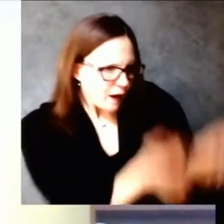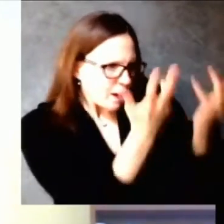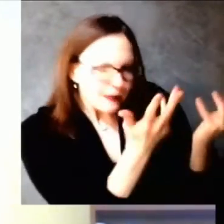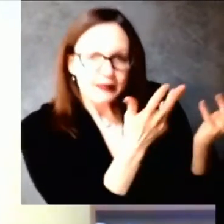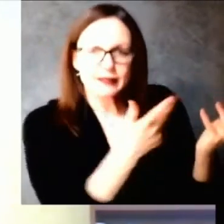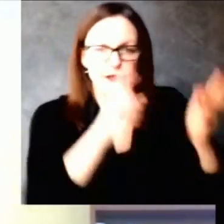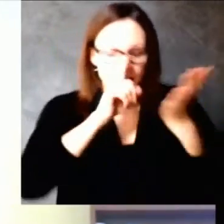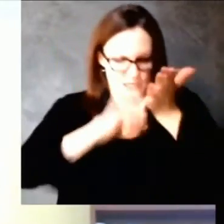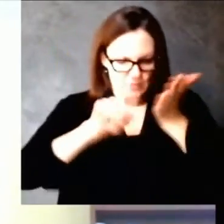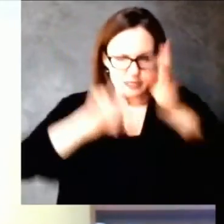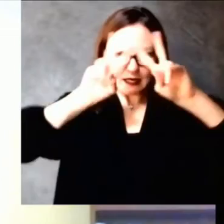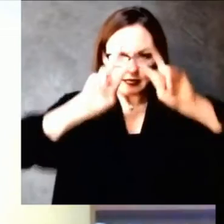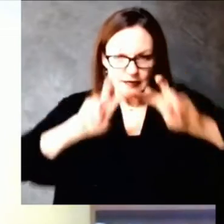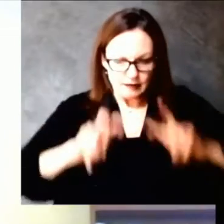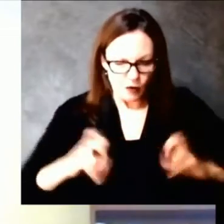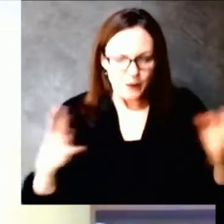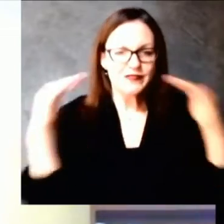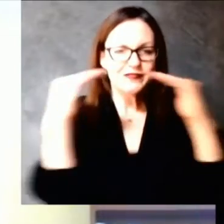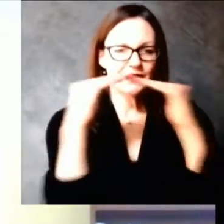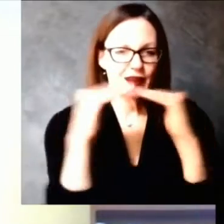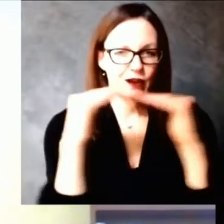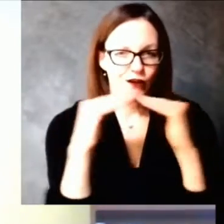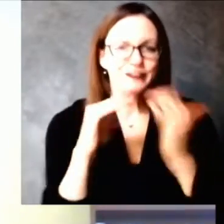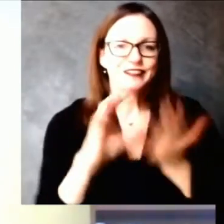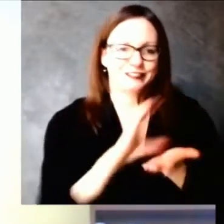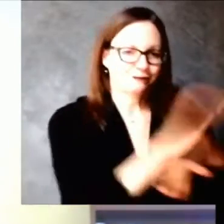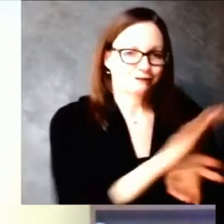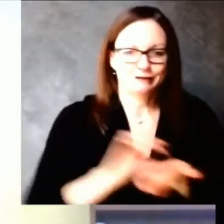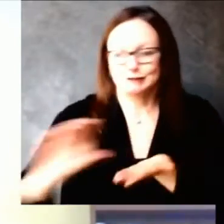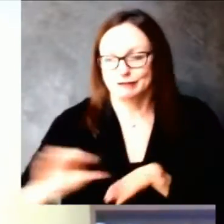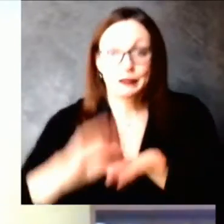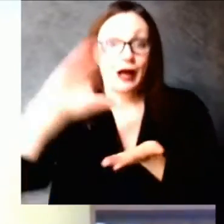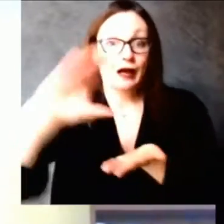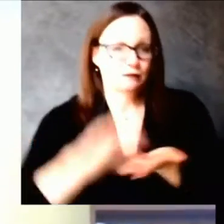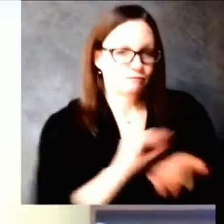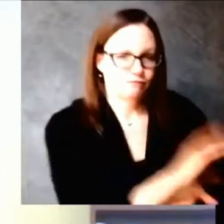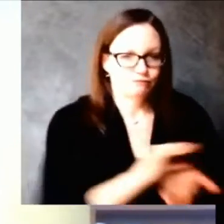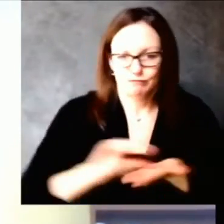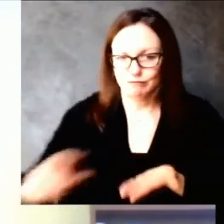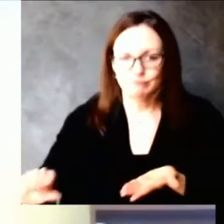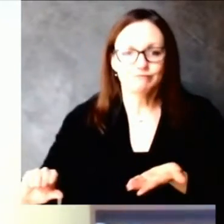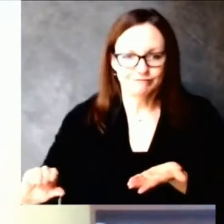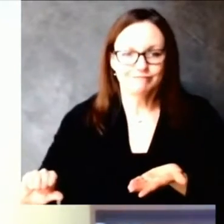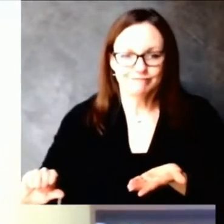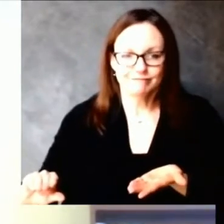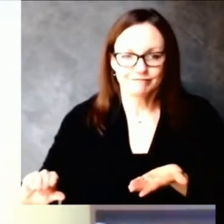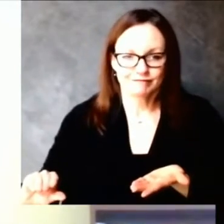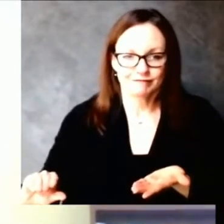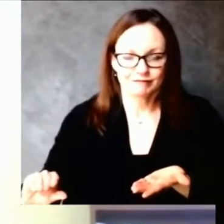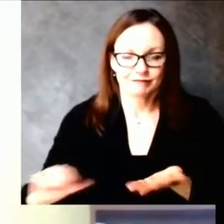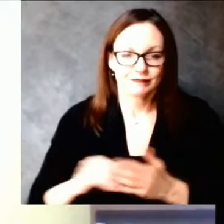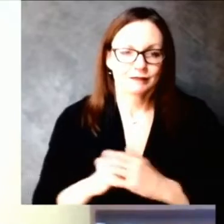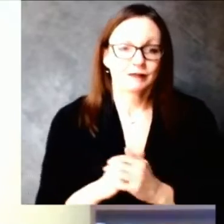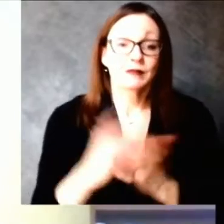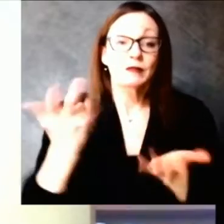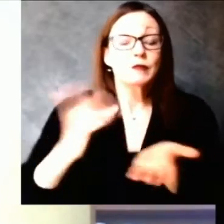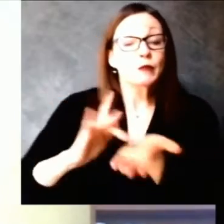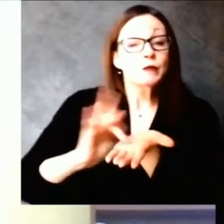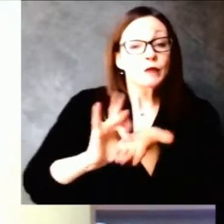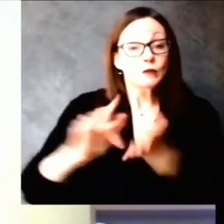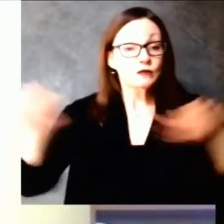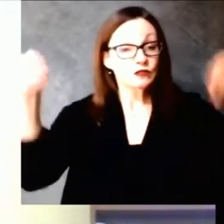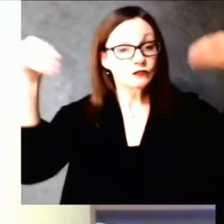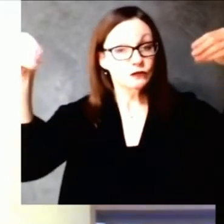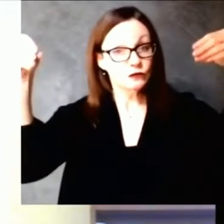it is challenging for us to make deliveries of only 30, 40, 50 vaccines. So we've set a floor